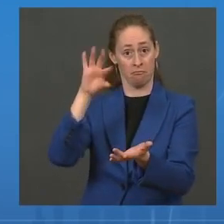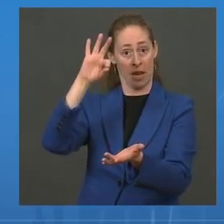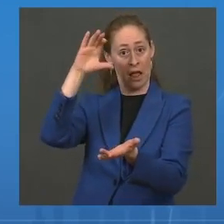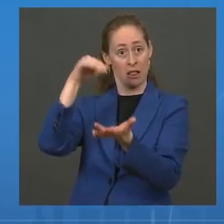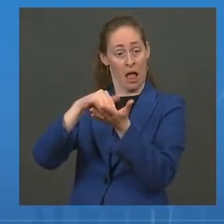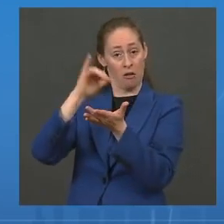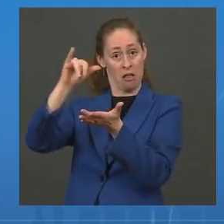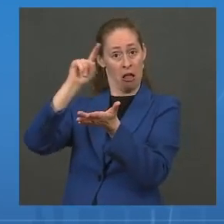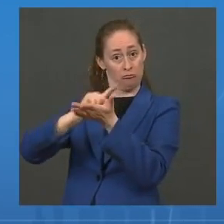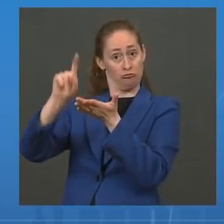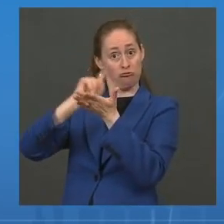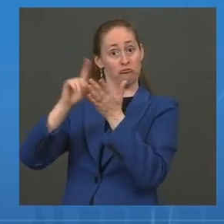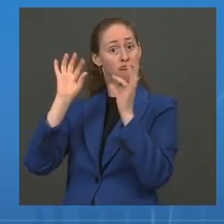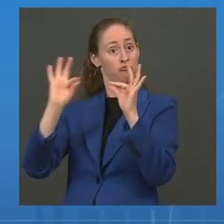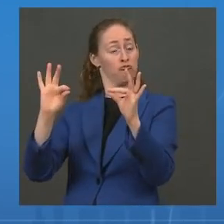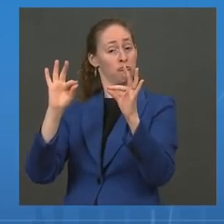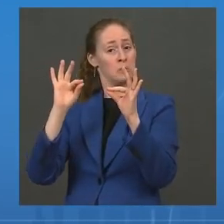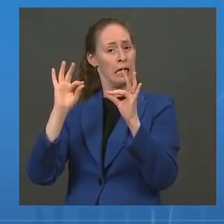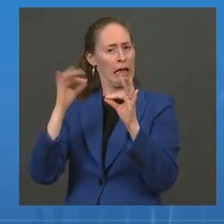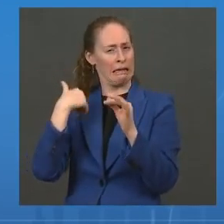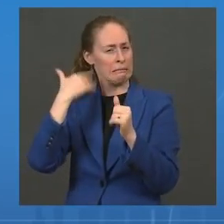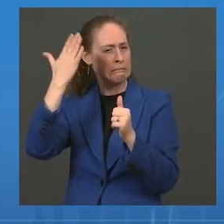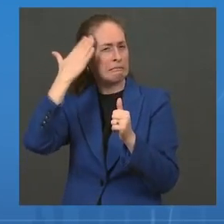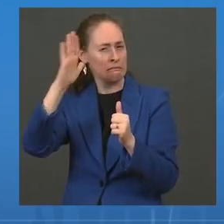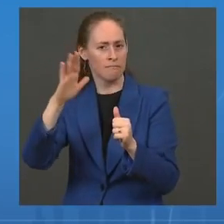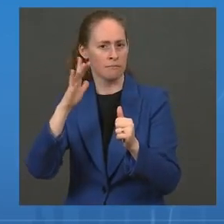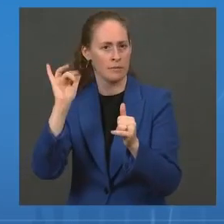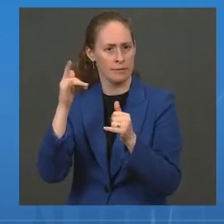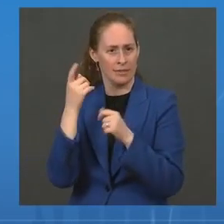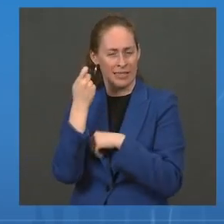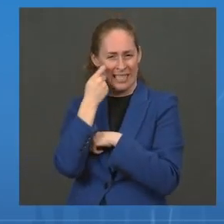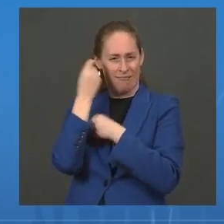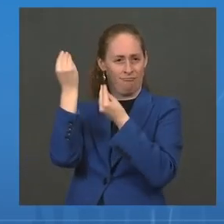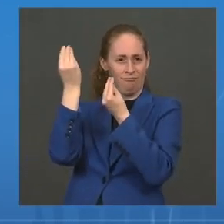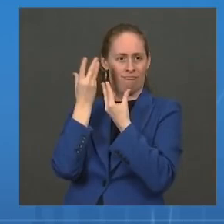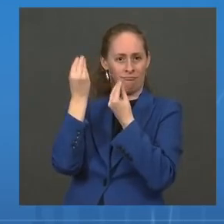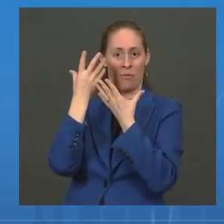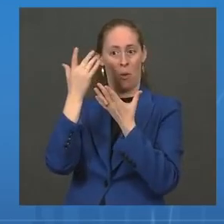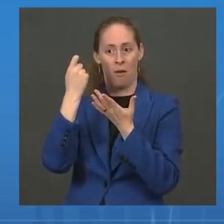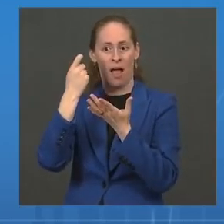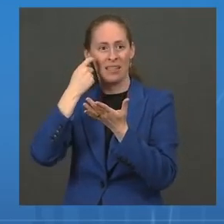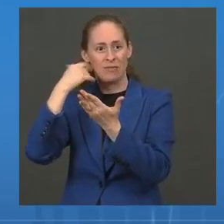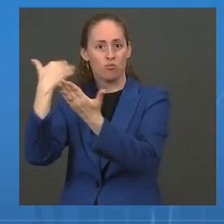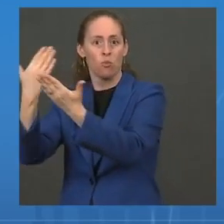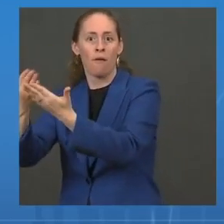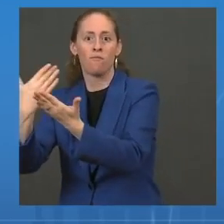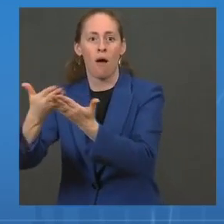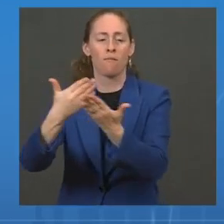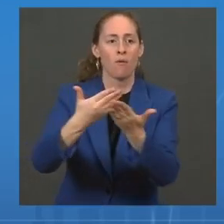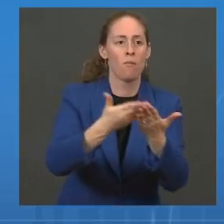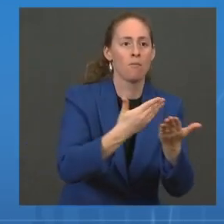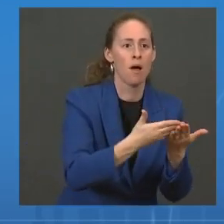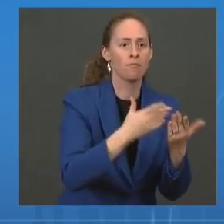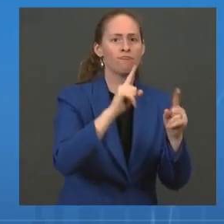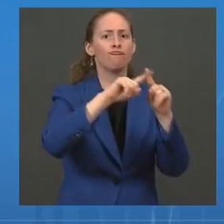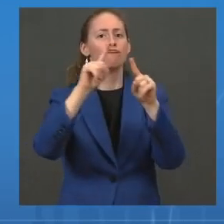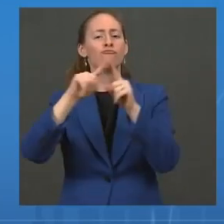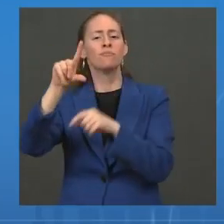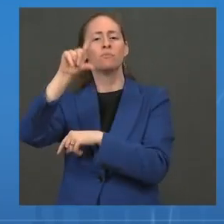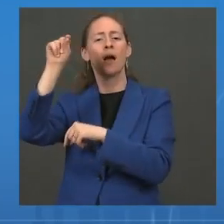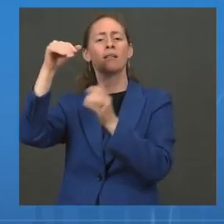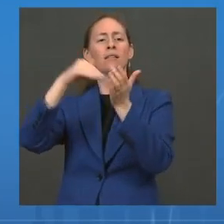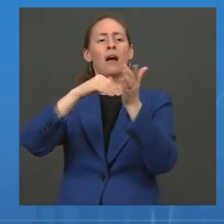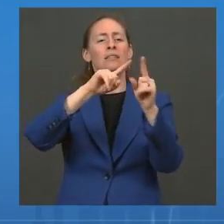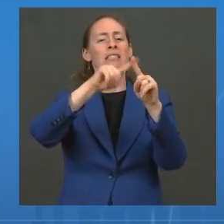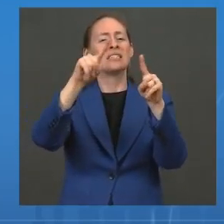just the last couple of days where the doses have arrived and the 20,000 sites have stood up. So, I think